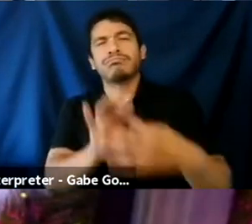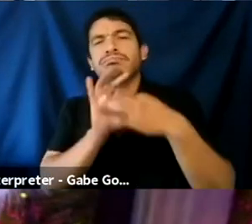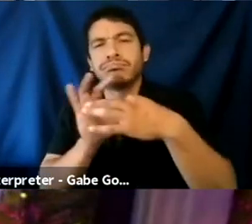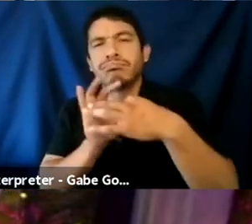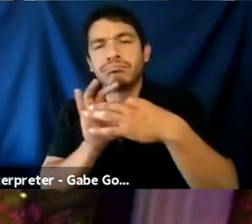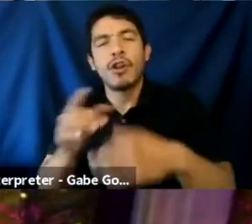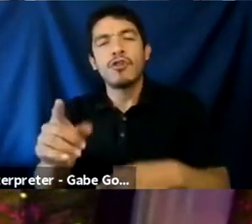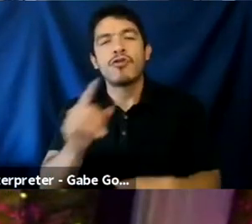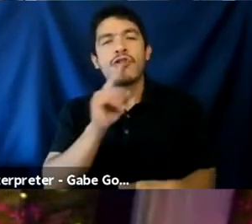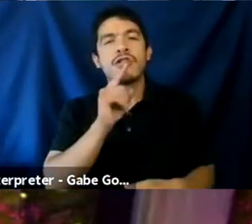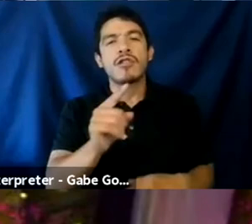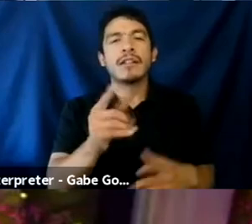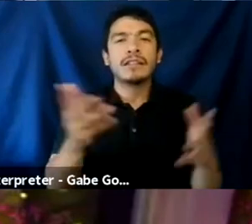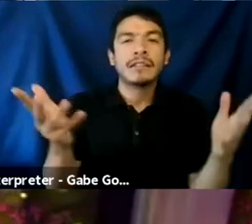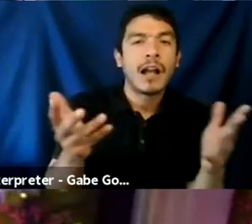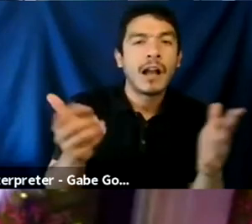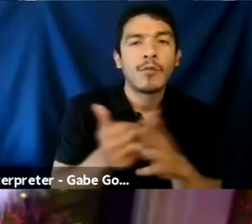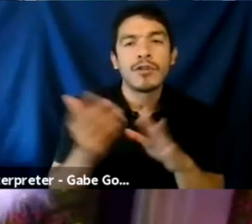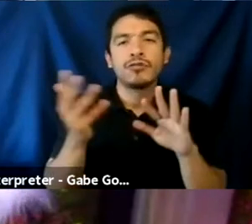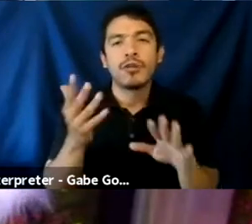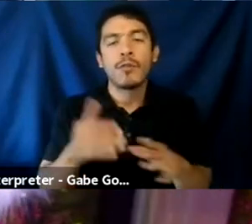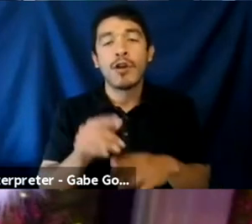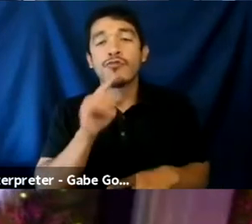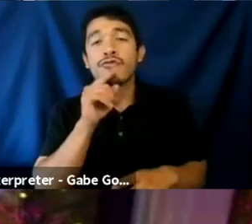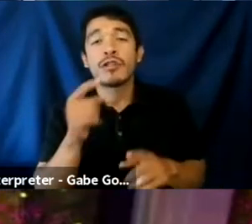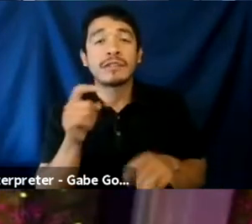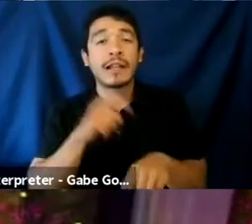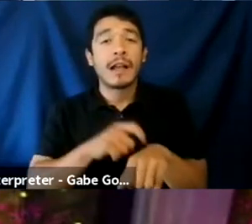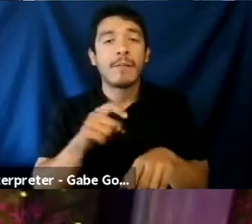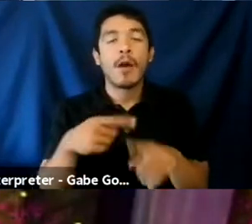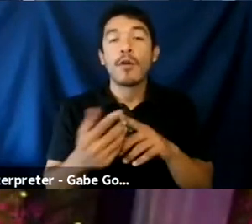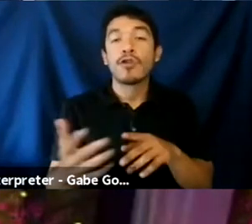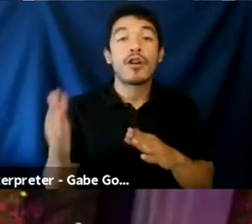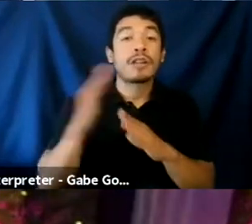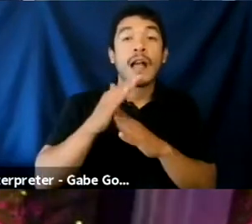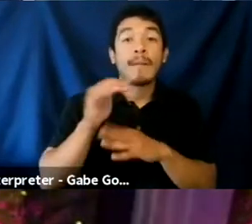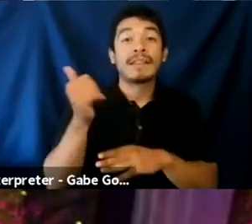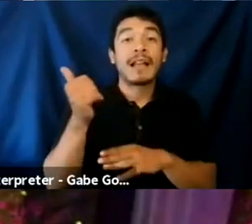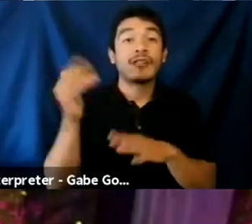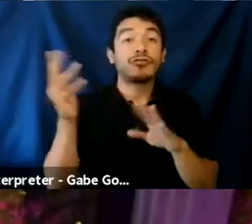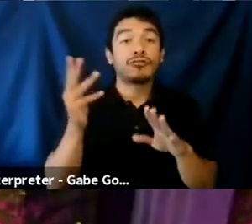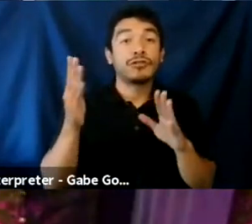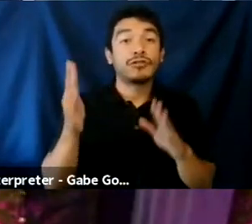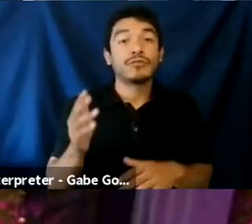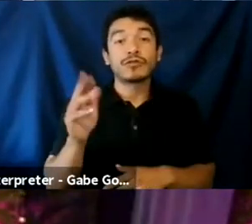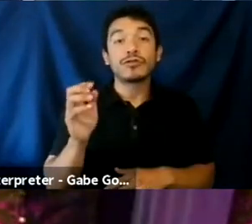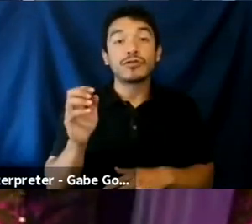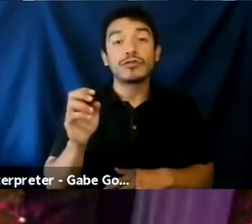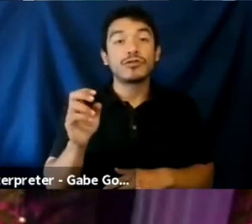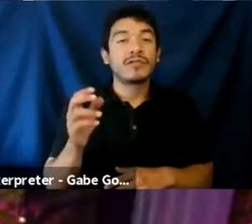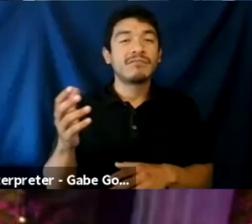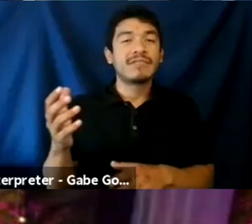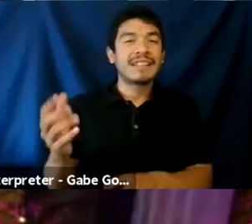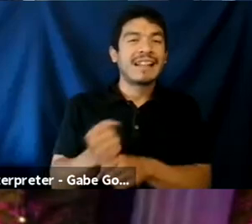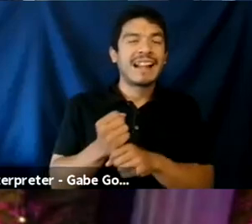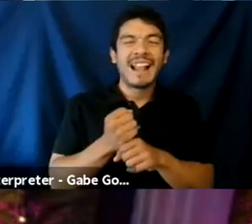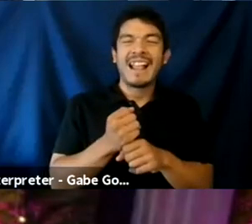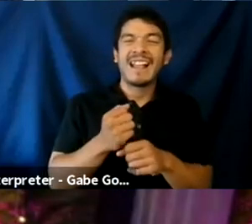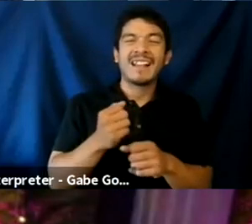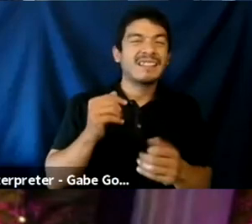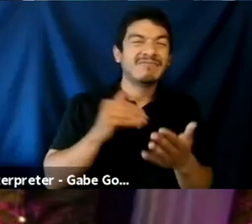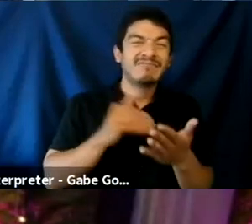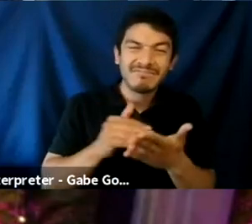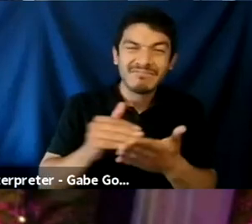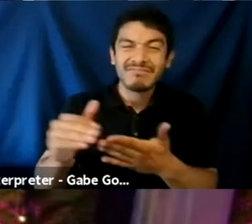you'll be able to interact with a streamer in real time. When you, top 10 streamers, uh, are pulling, you know, thousands, tens of